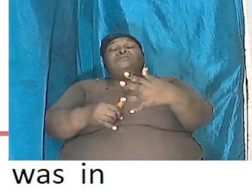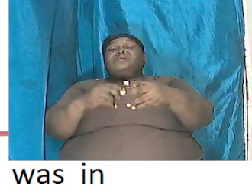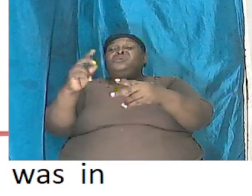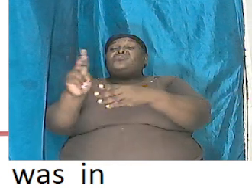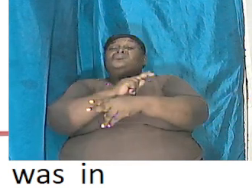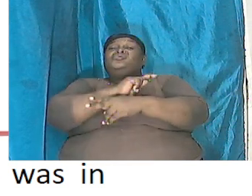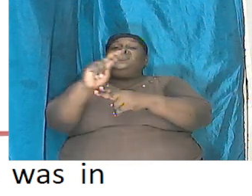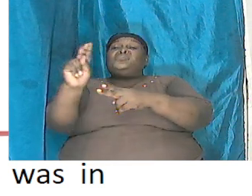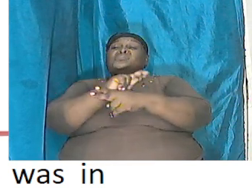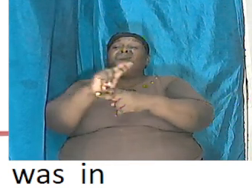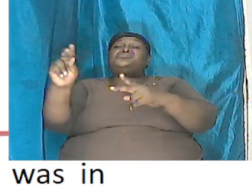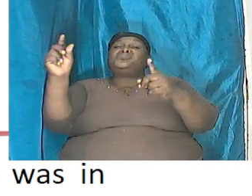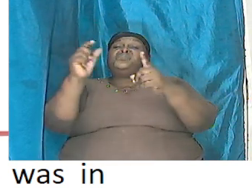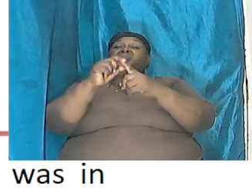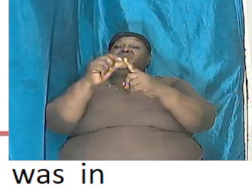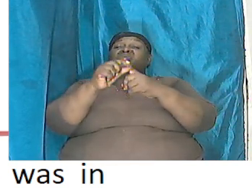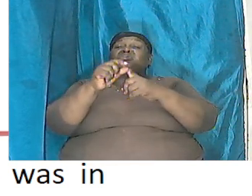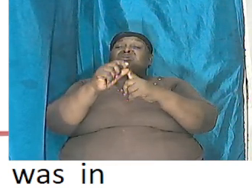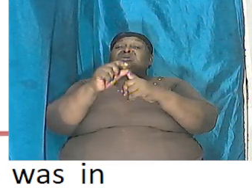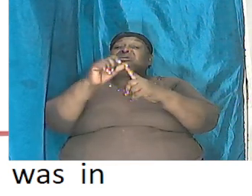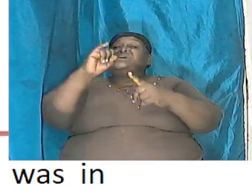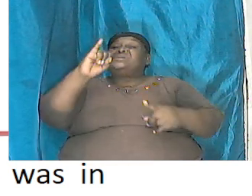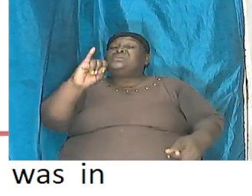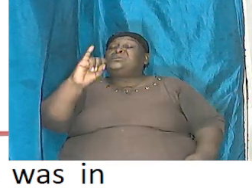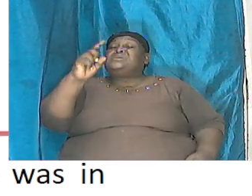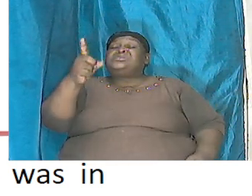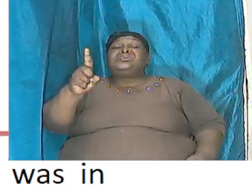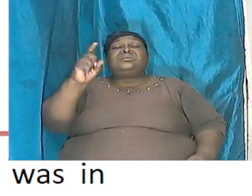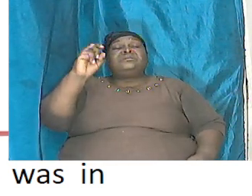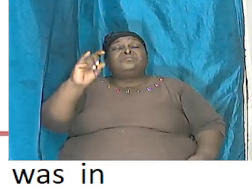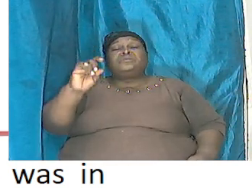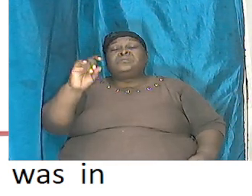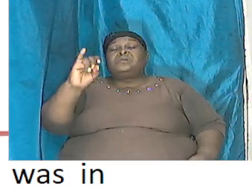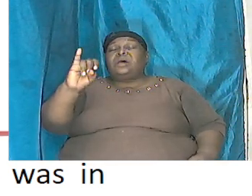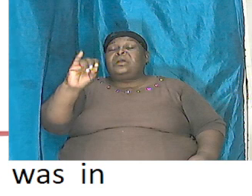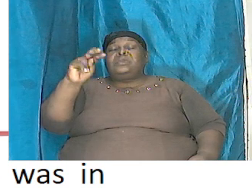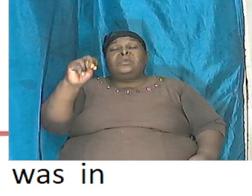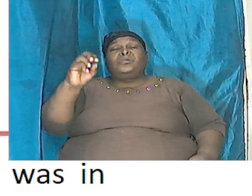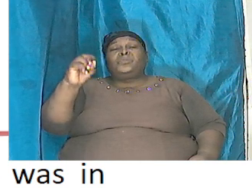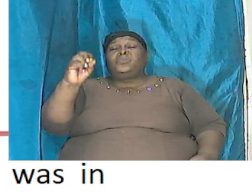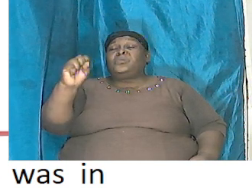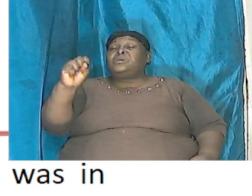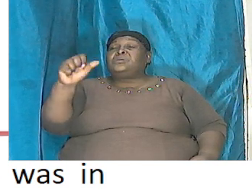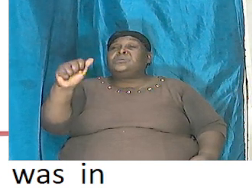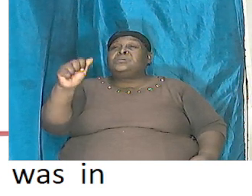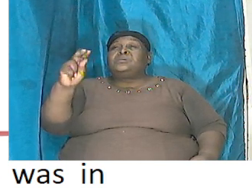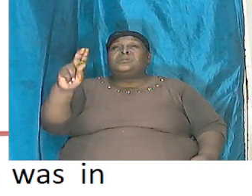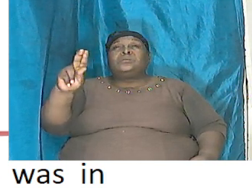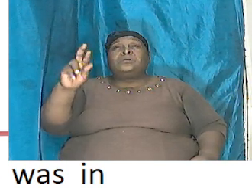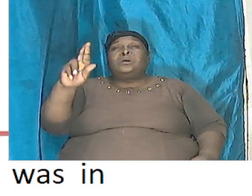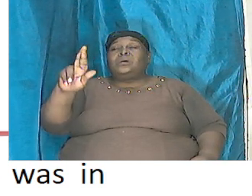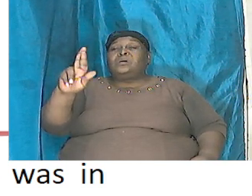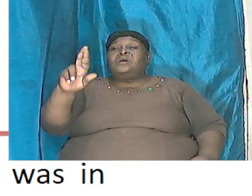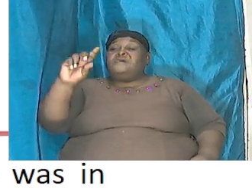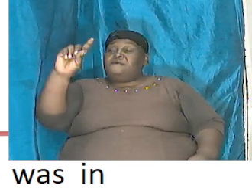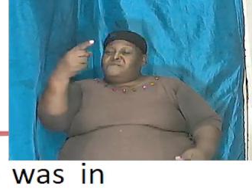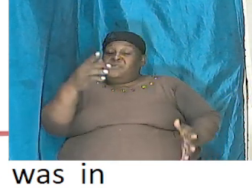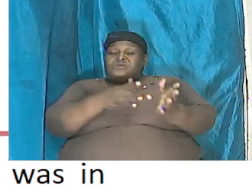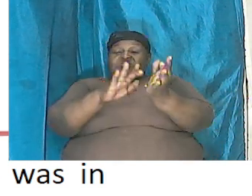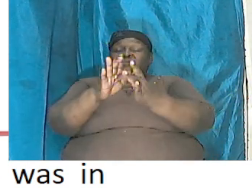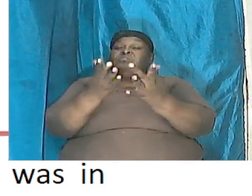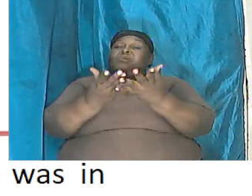word dinosaur long before they coined that term so that when the first Bible was printed